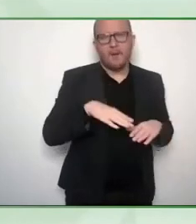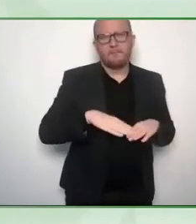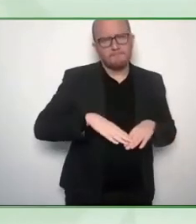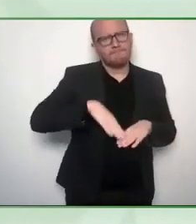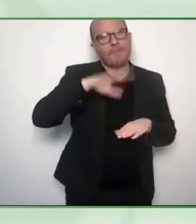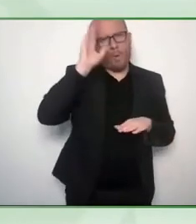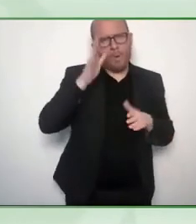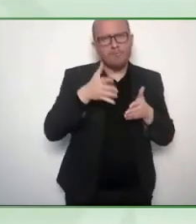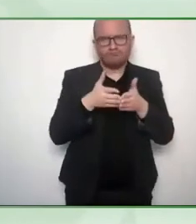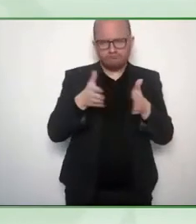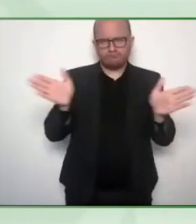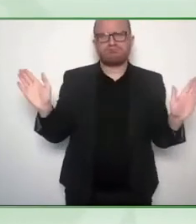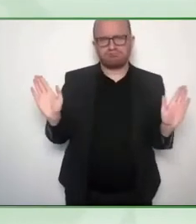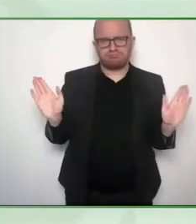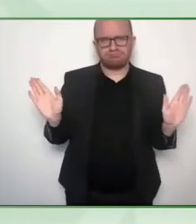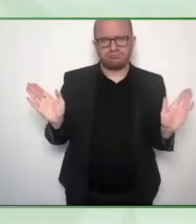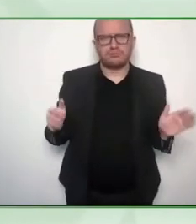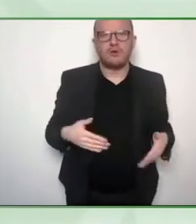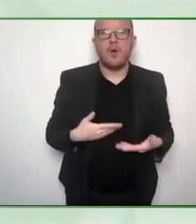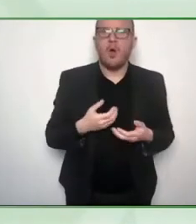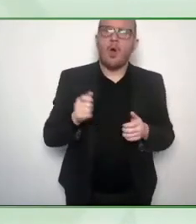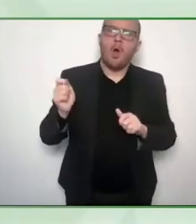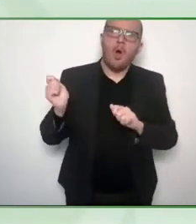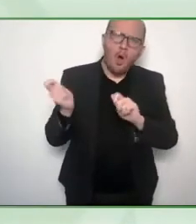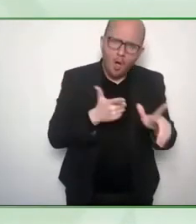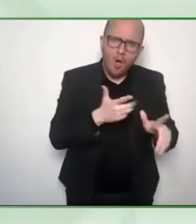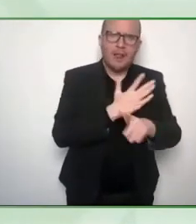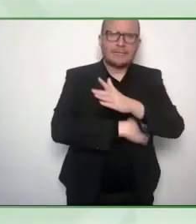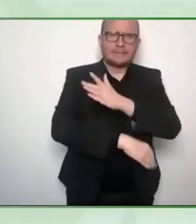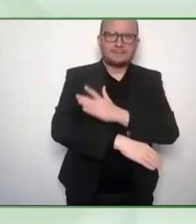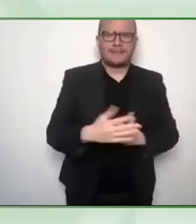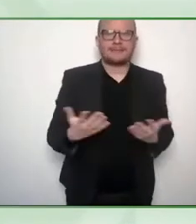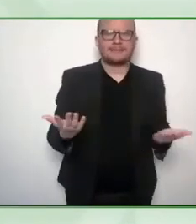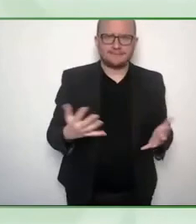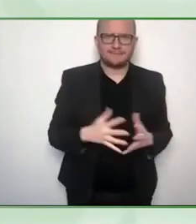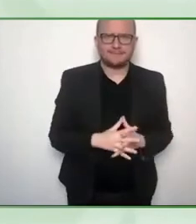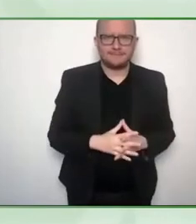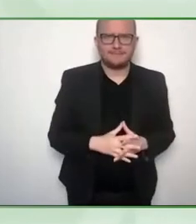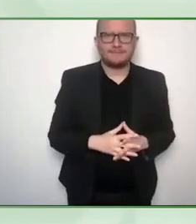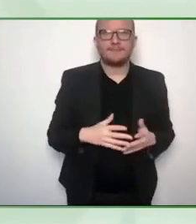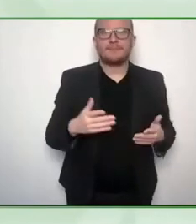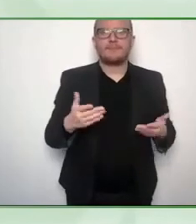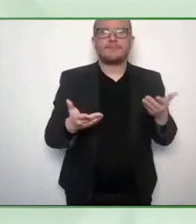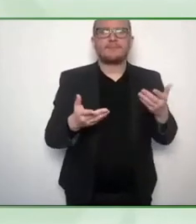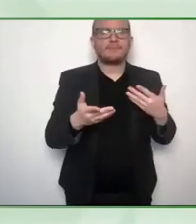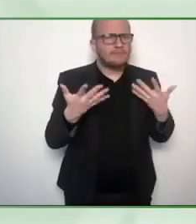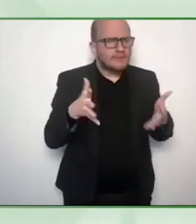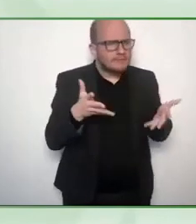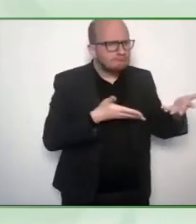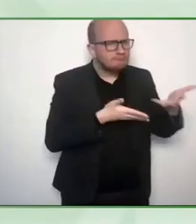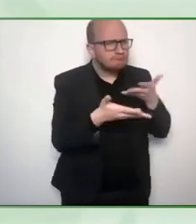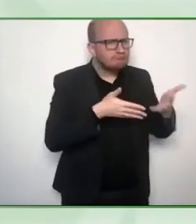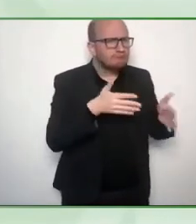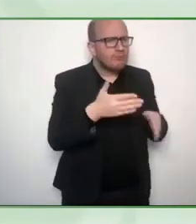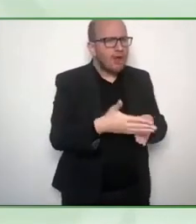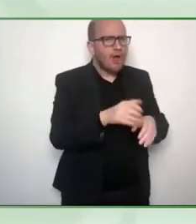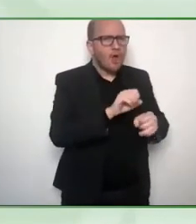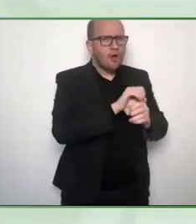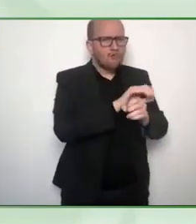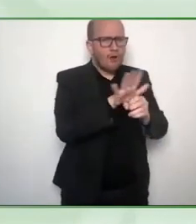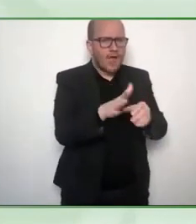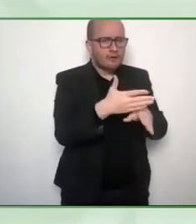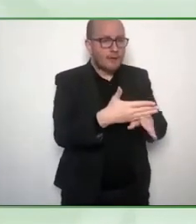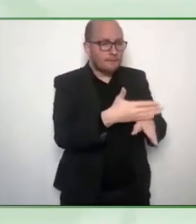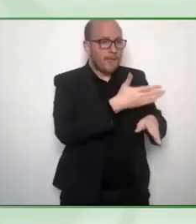disabilities. And comparing pre and post pandemic and all these times, you took some time to think